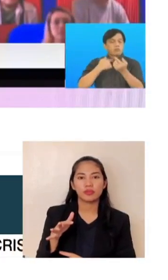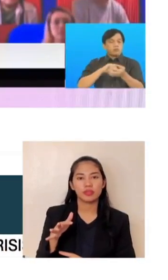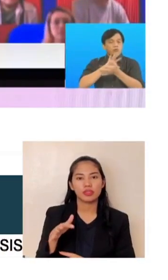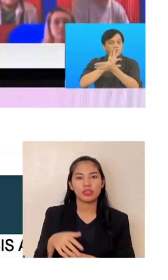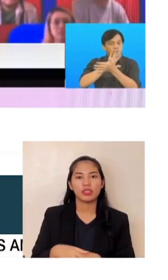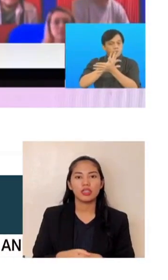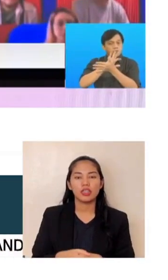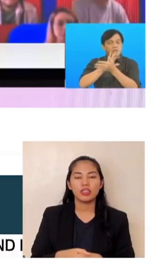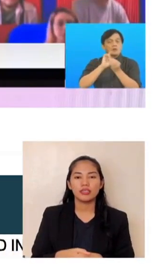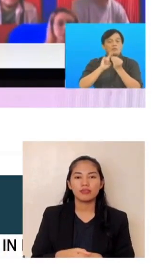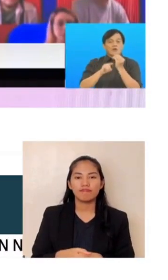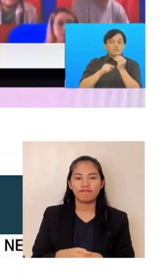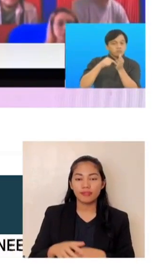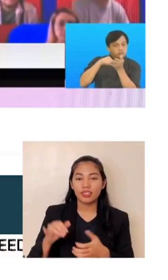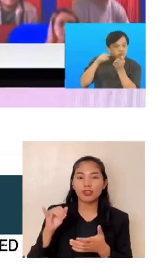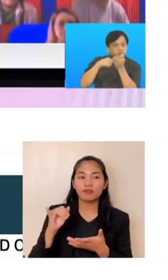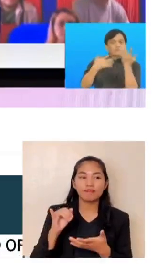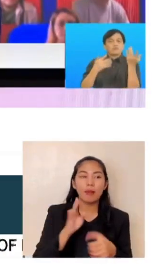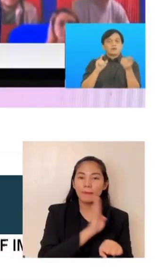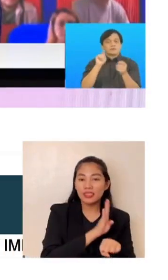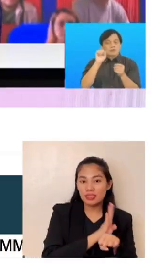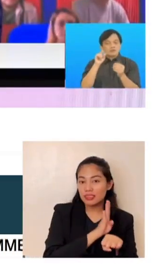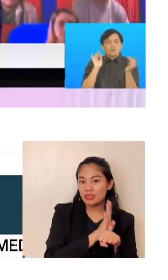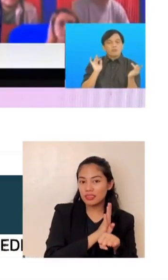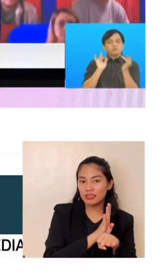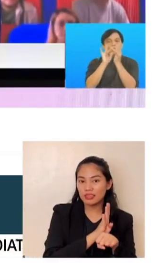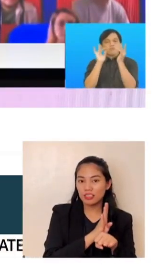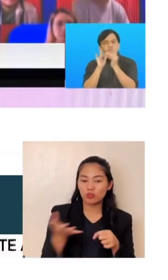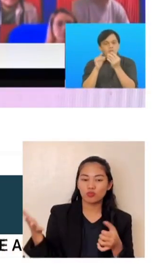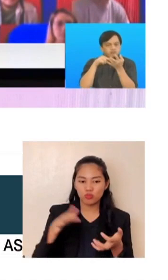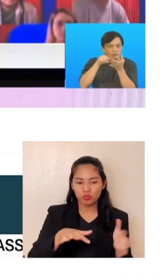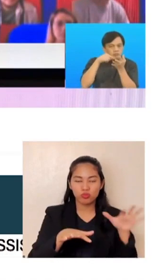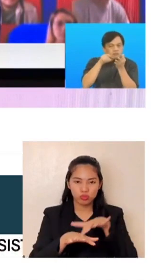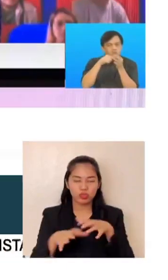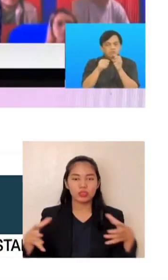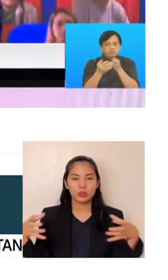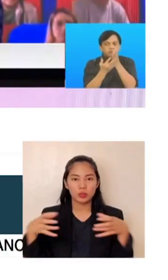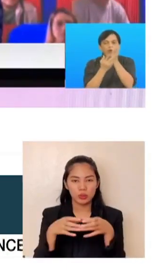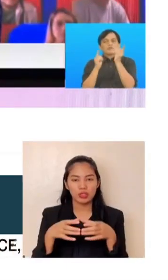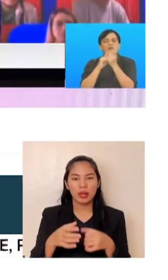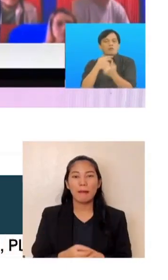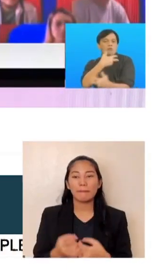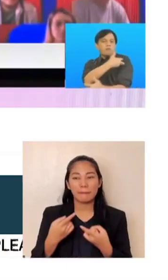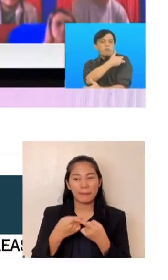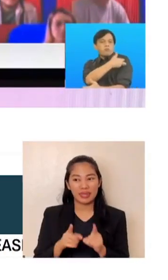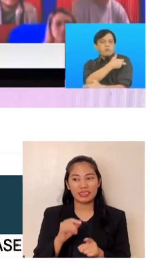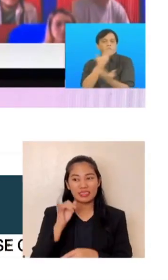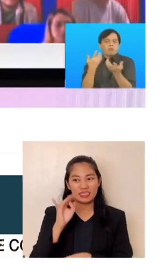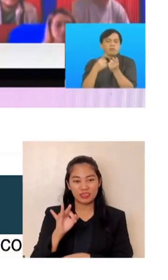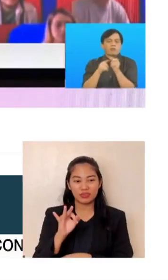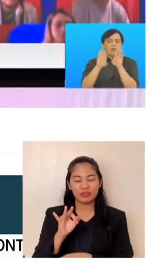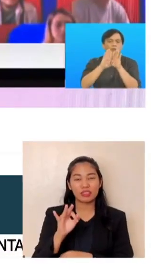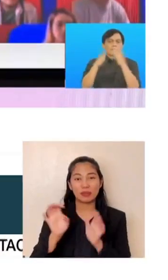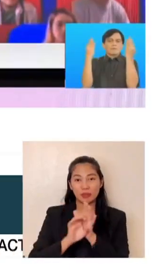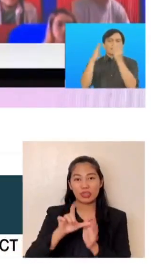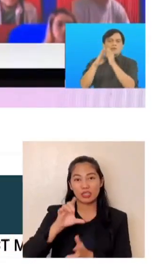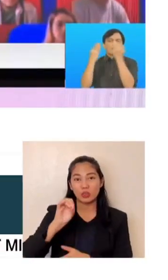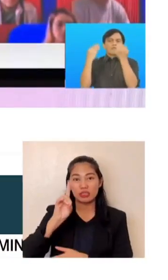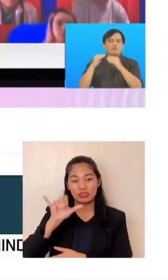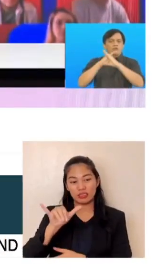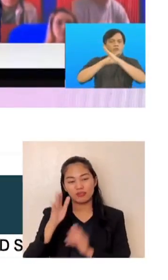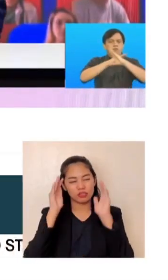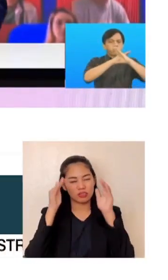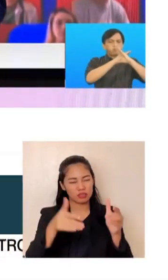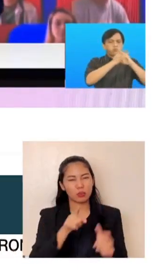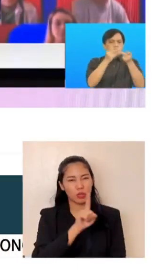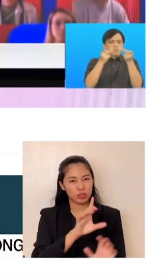industries. And if you're too focused on one particular sector, then it raises